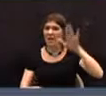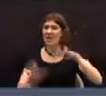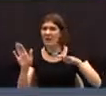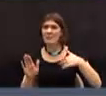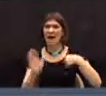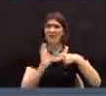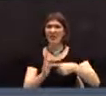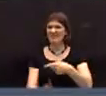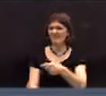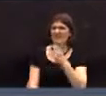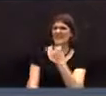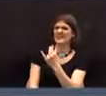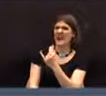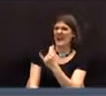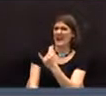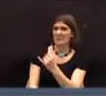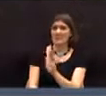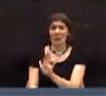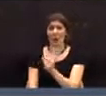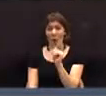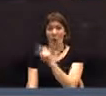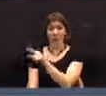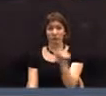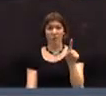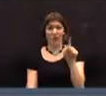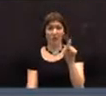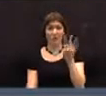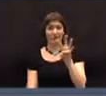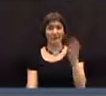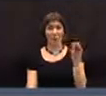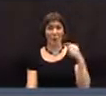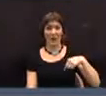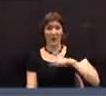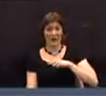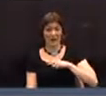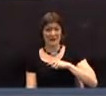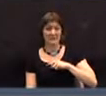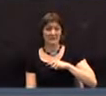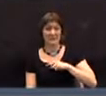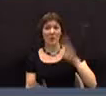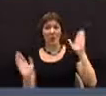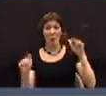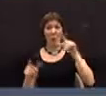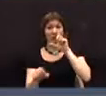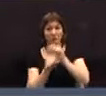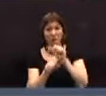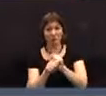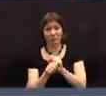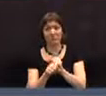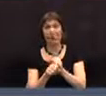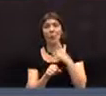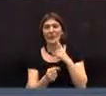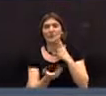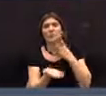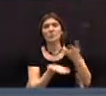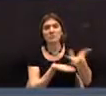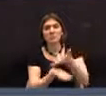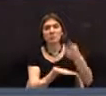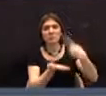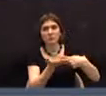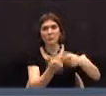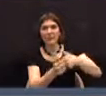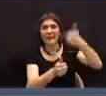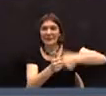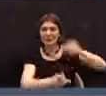meeting. And I hope that all of us, all 140-plus-minus reps will, as we go forward, consult